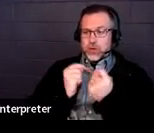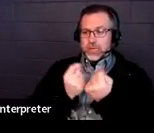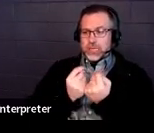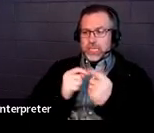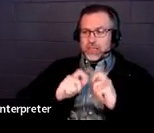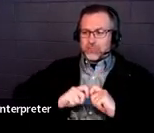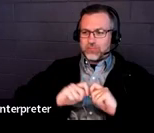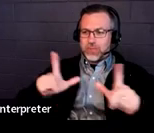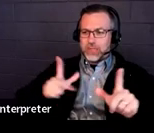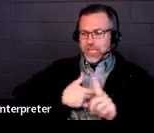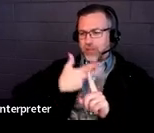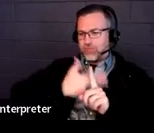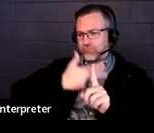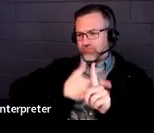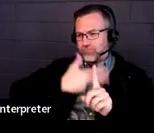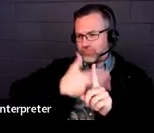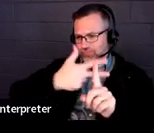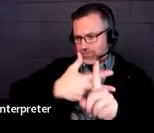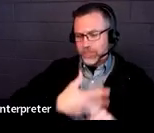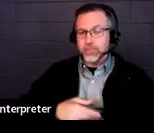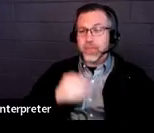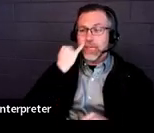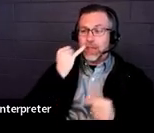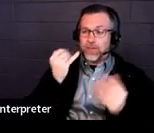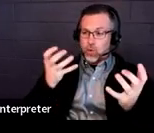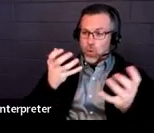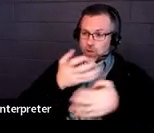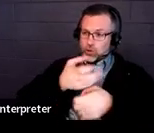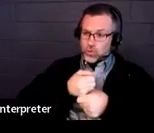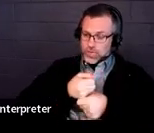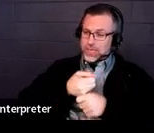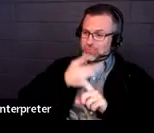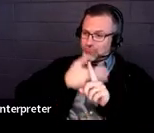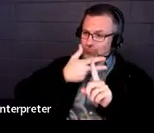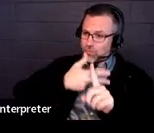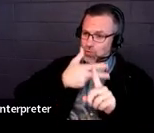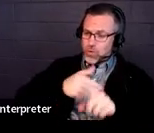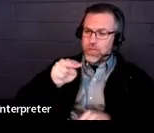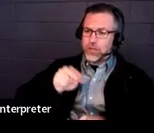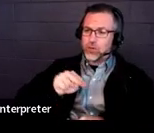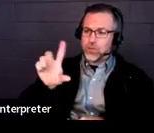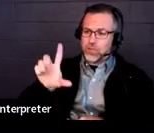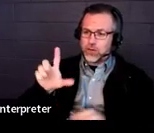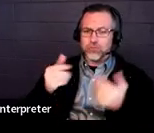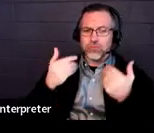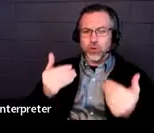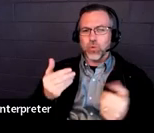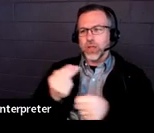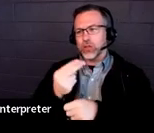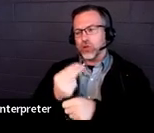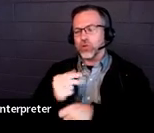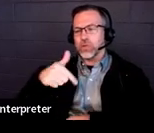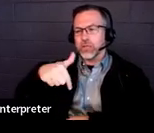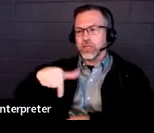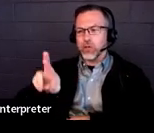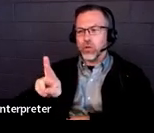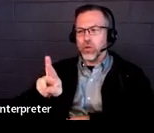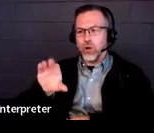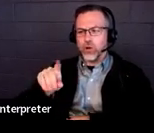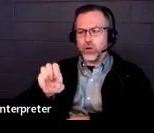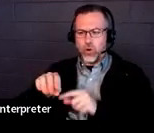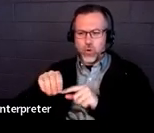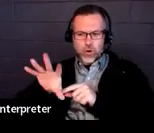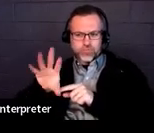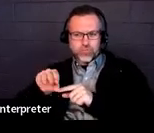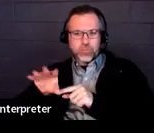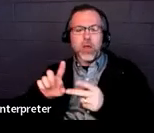And so if you would like to sign up to receive that quarterly newsletter, you can go ahead and use this link or QR code to enter your email to get